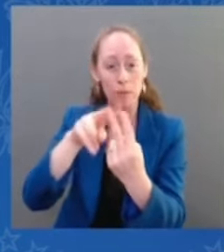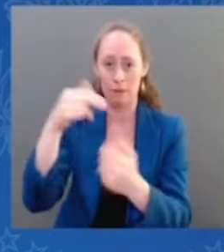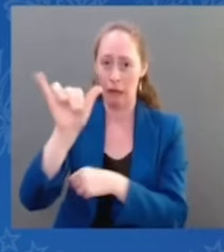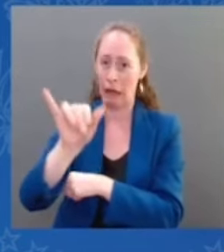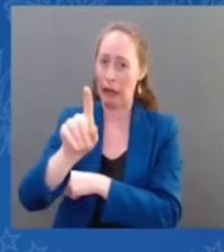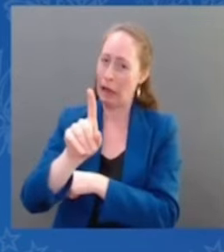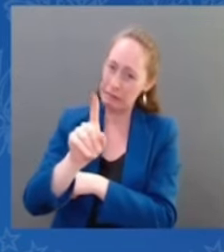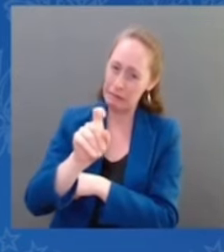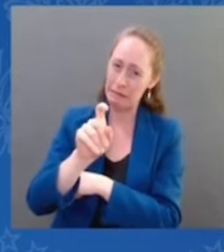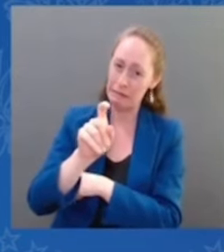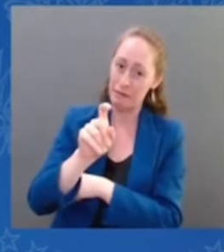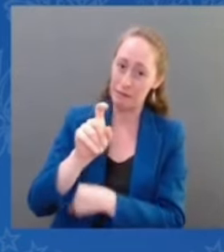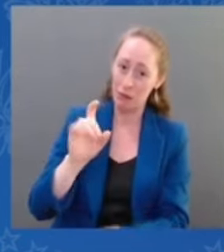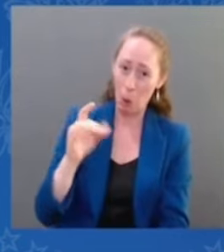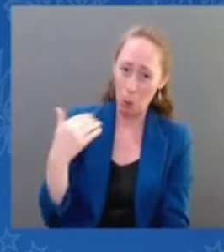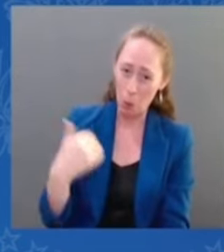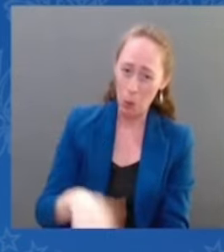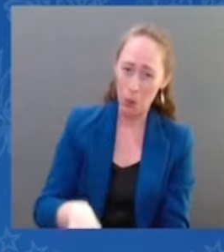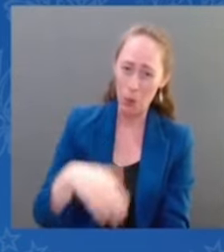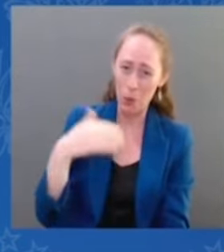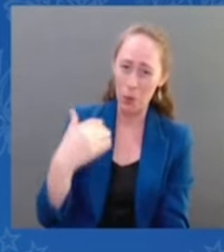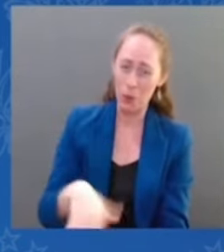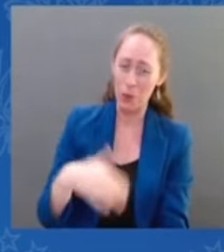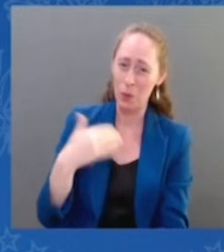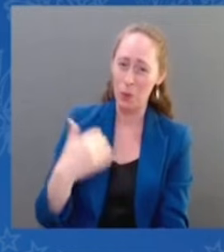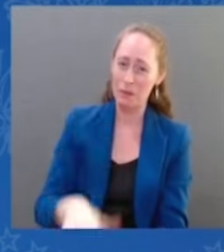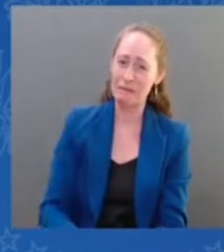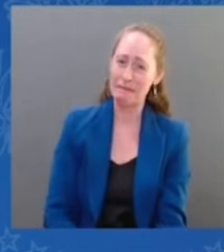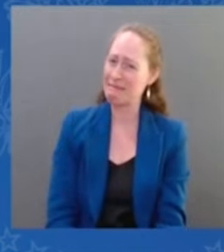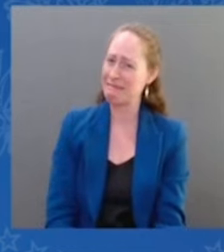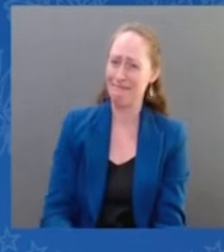Now, what century are they in?